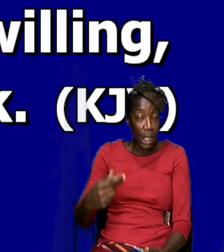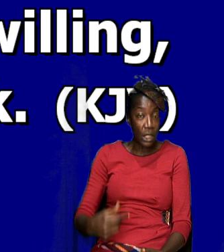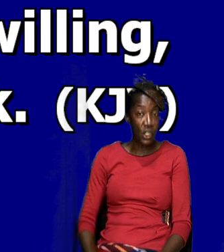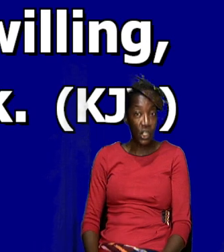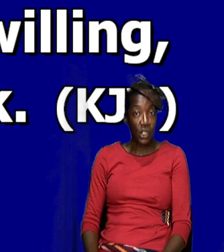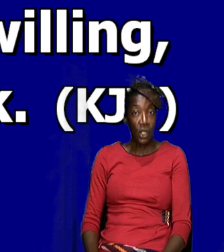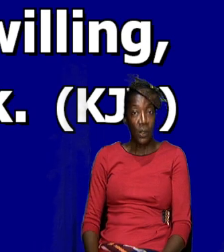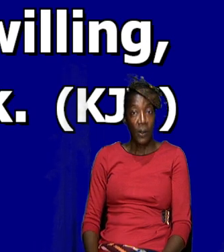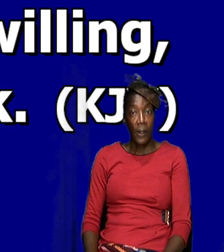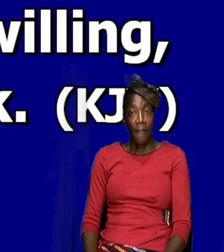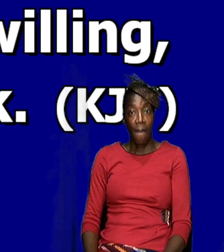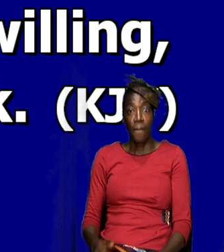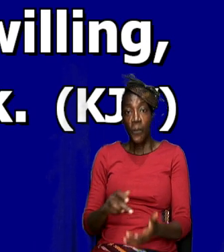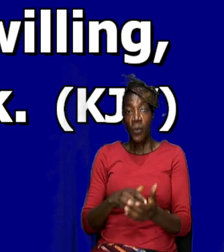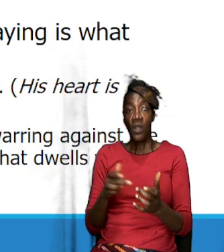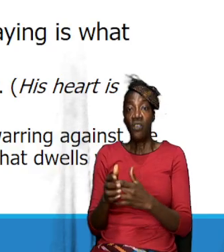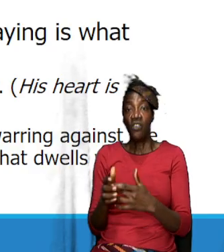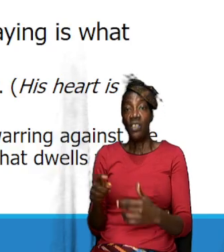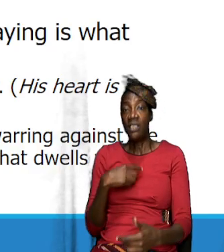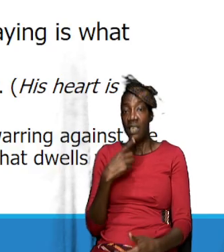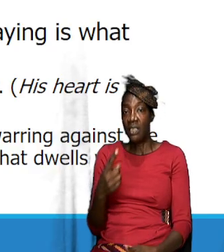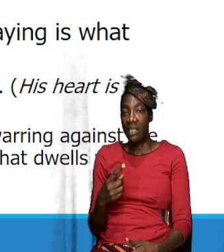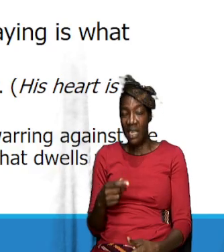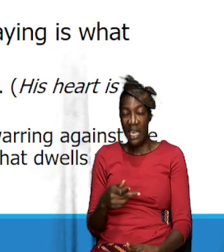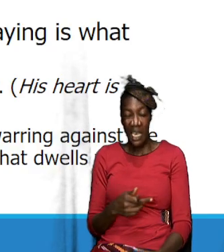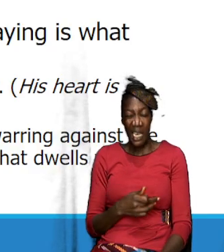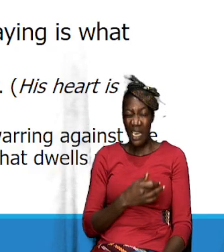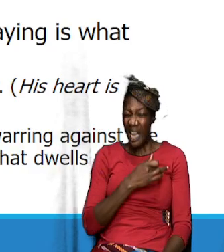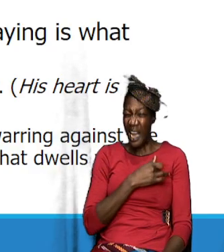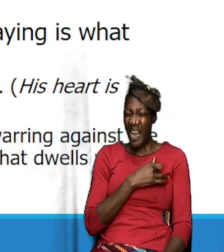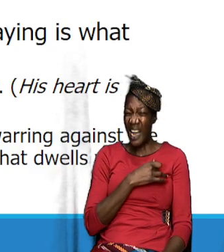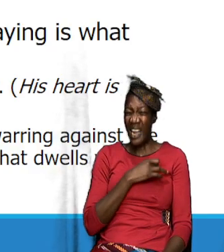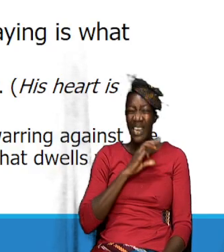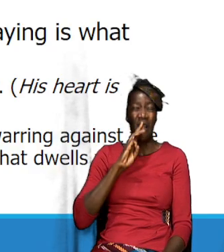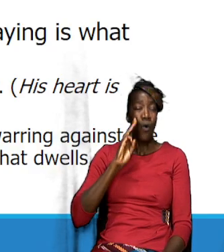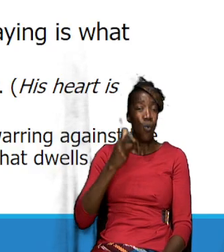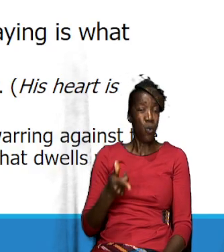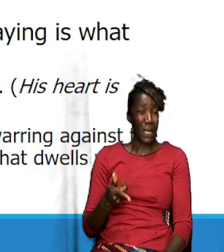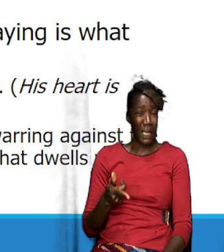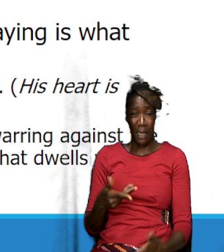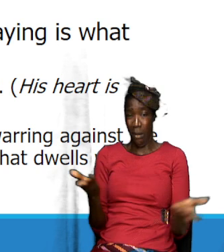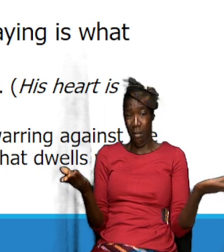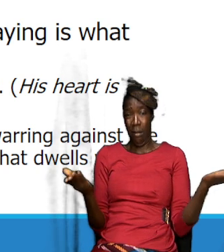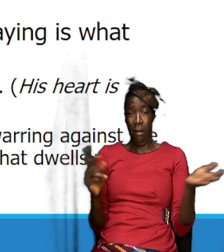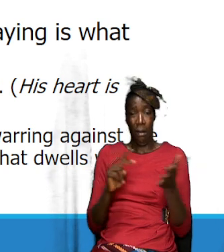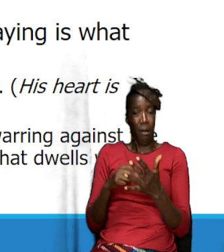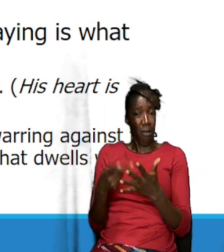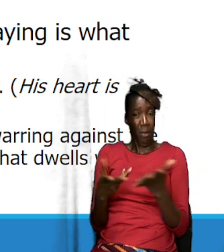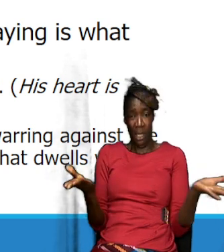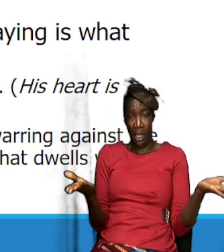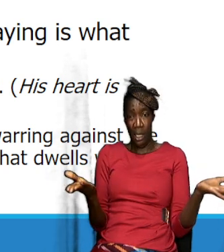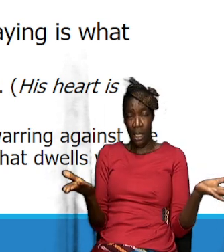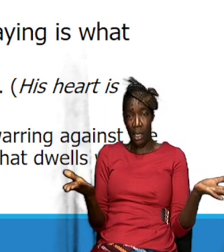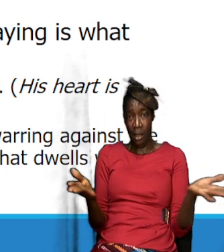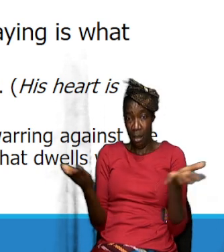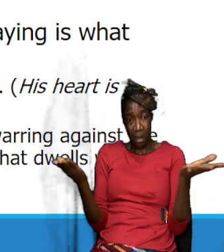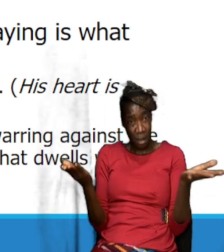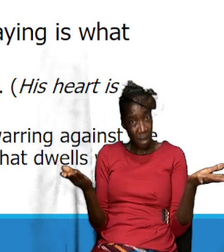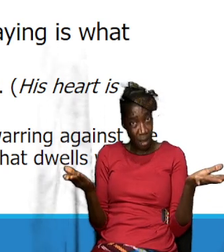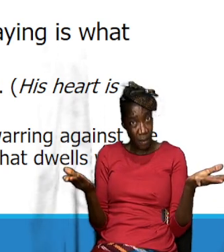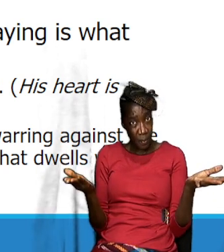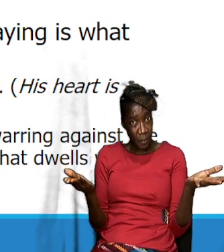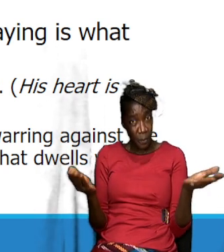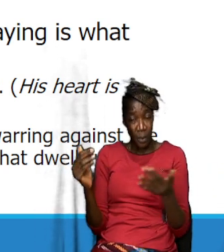now Jesus says the heart is willing what he means by that the heart is willing